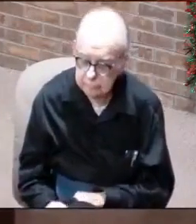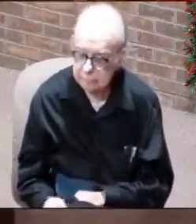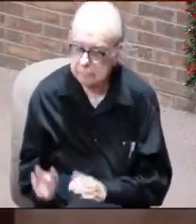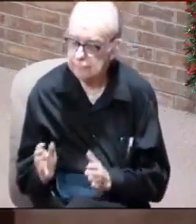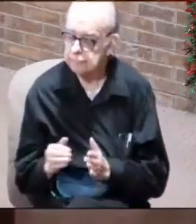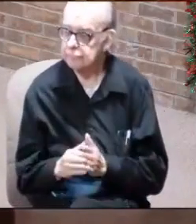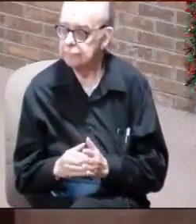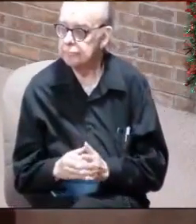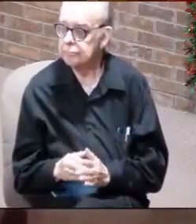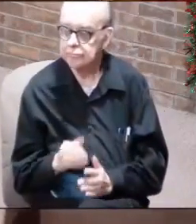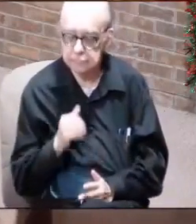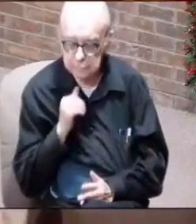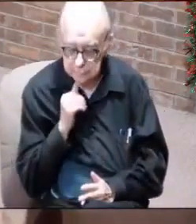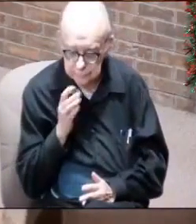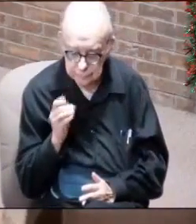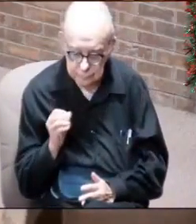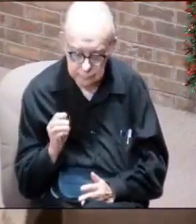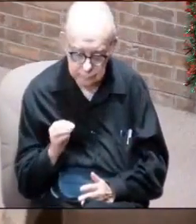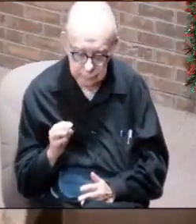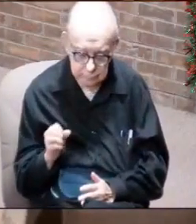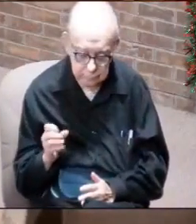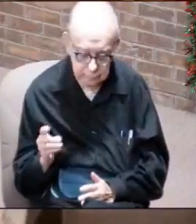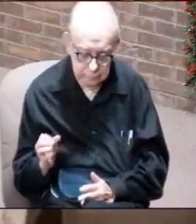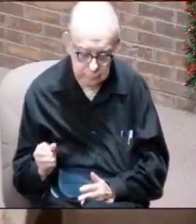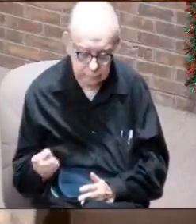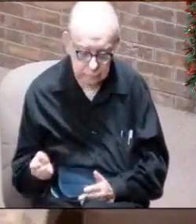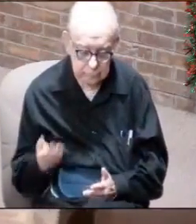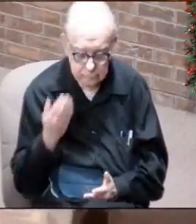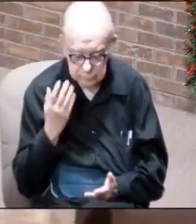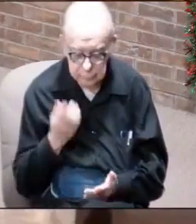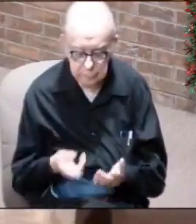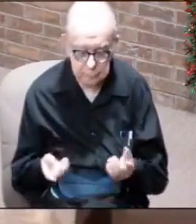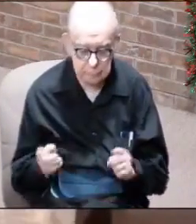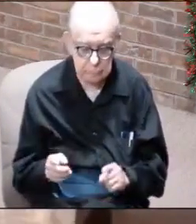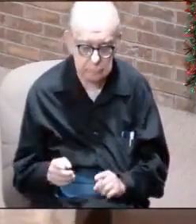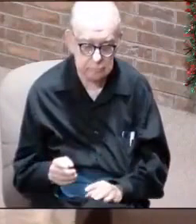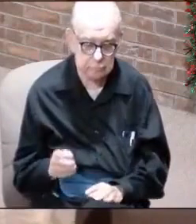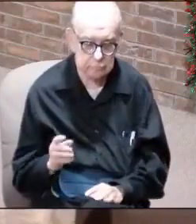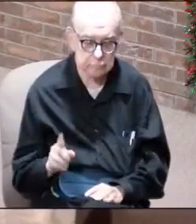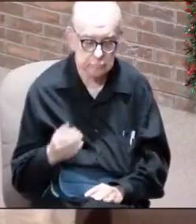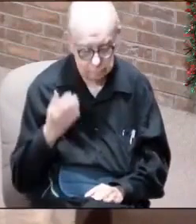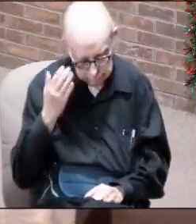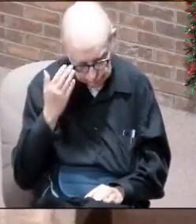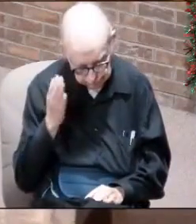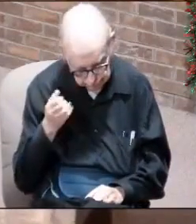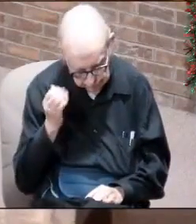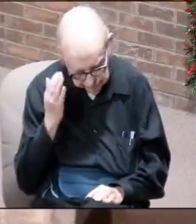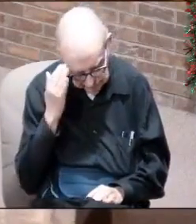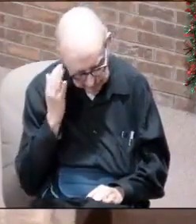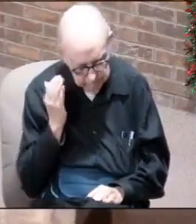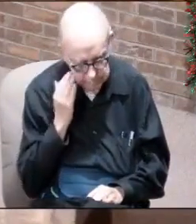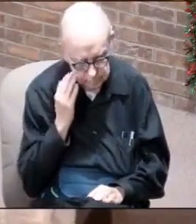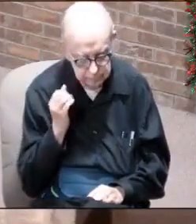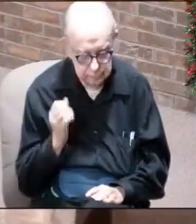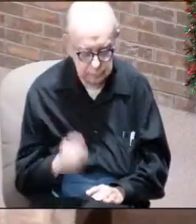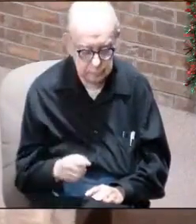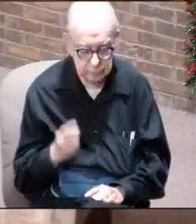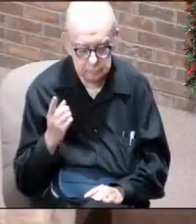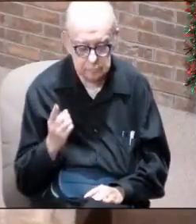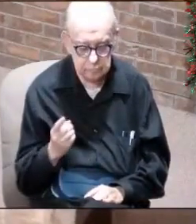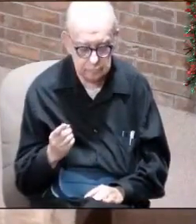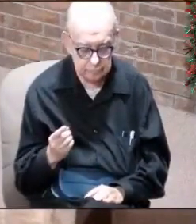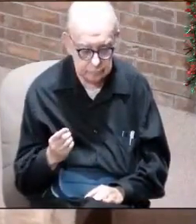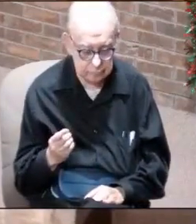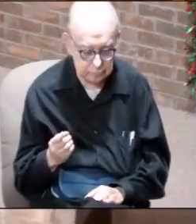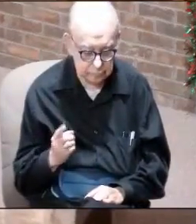Again, I'm not a doomsday. I don't know when it's going to happen. I don't know what it's going to be. Only God does. But here's what I'm saying. It is time to wake up, get out of